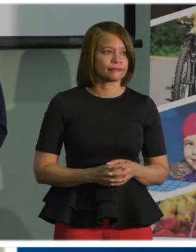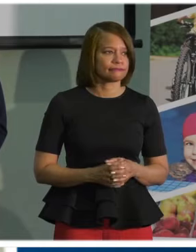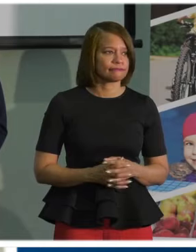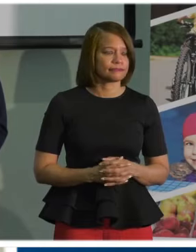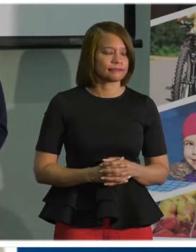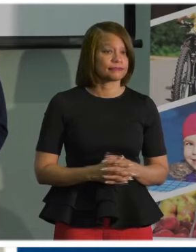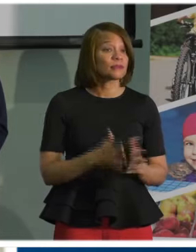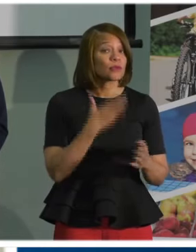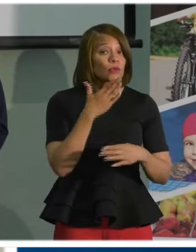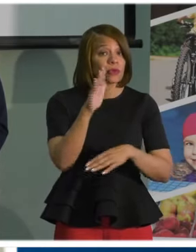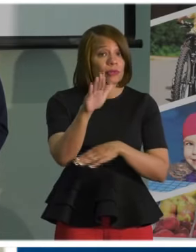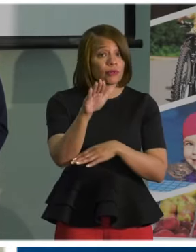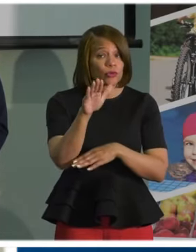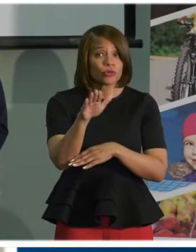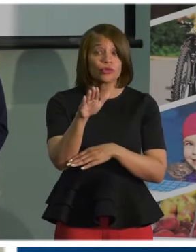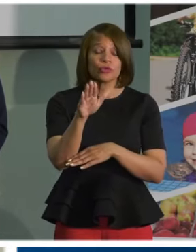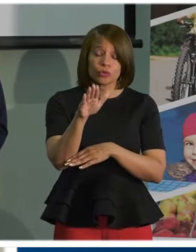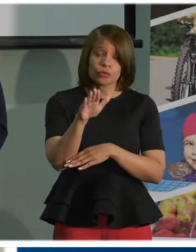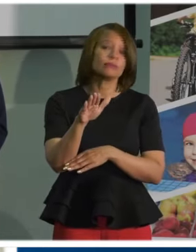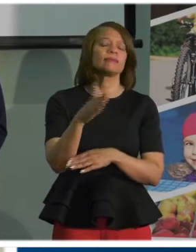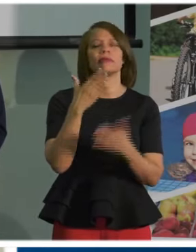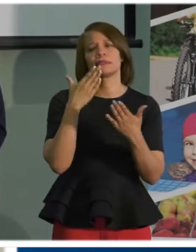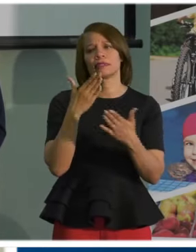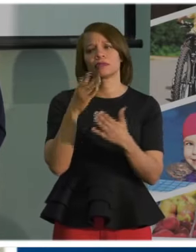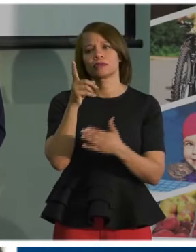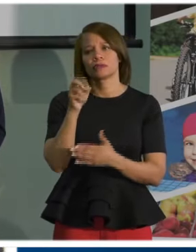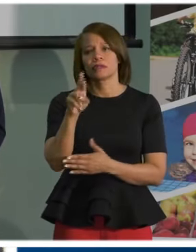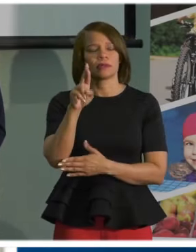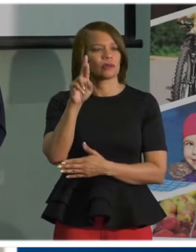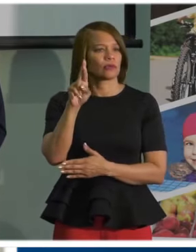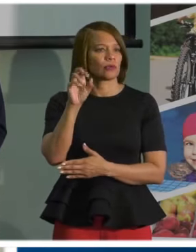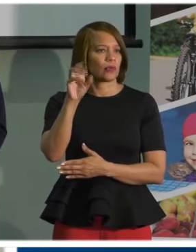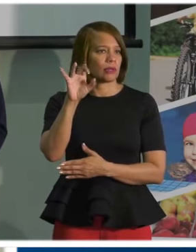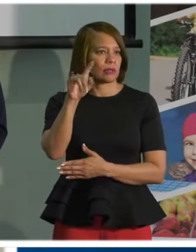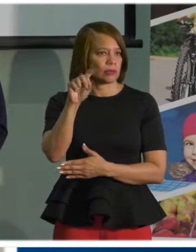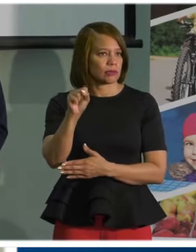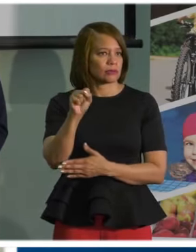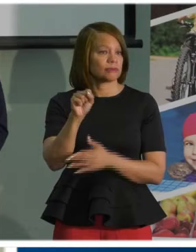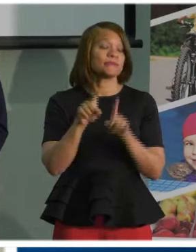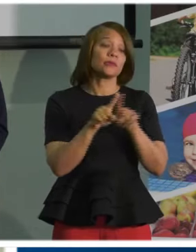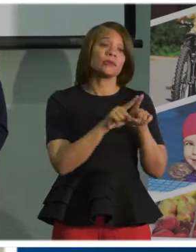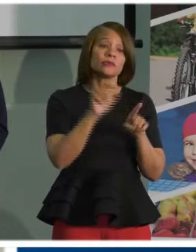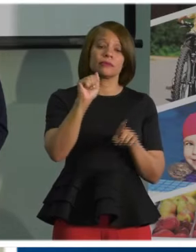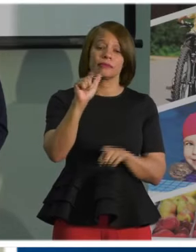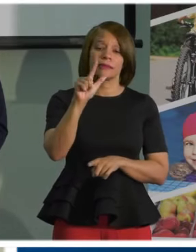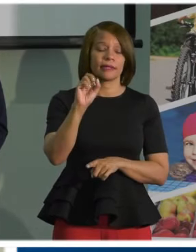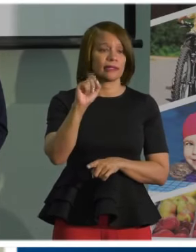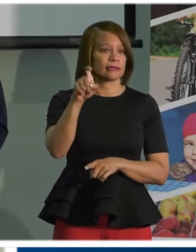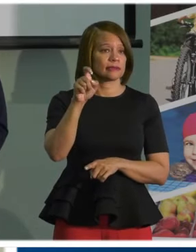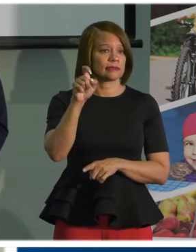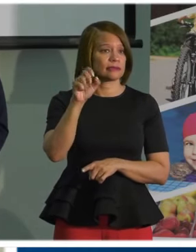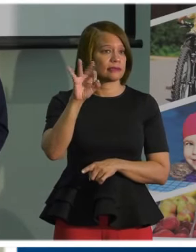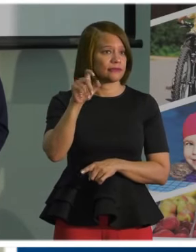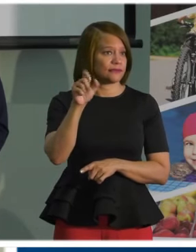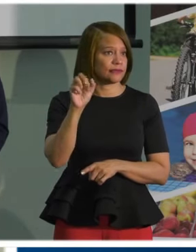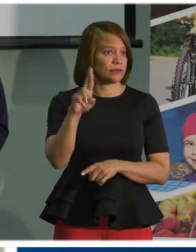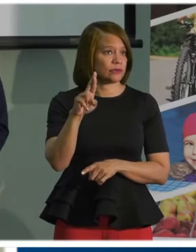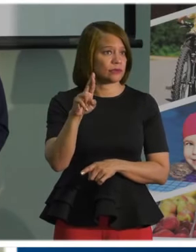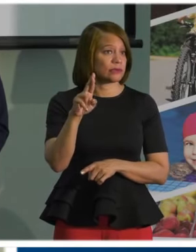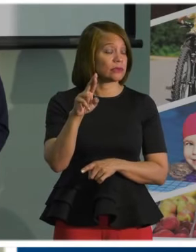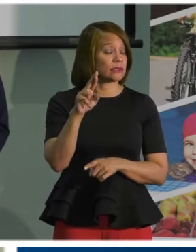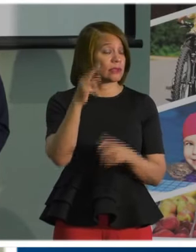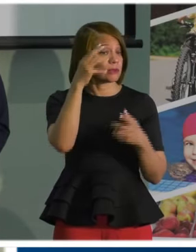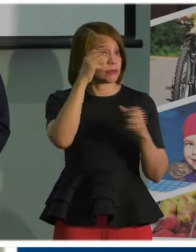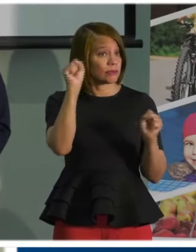Good afternoon, and thank you, Dr. Roberts. I want to thank Alex Fisher, CEO, President of the Columbus Partnership for